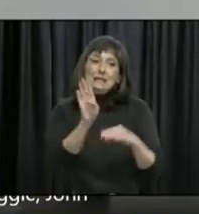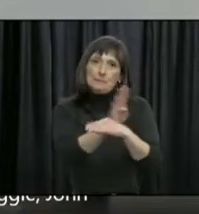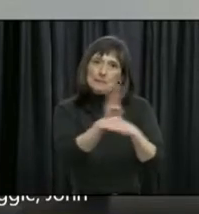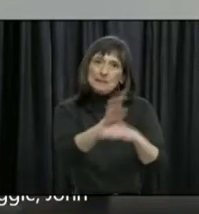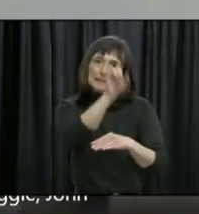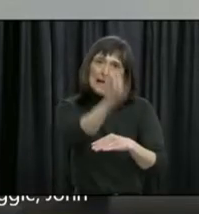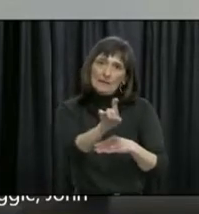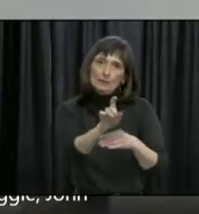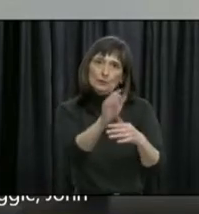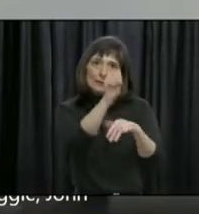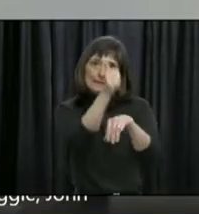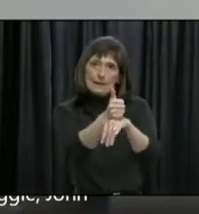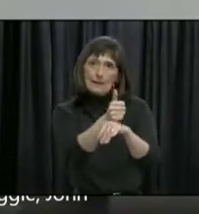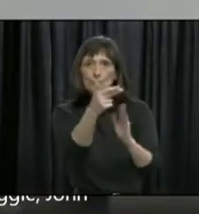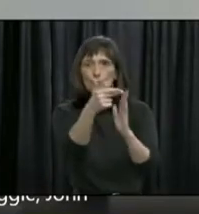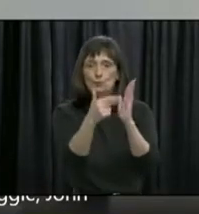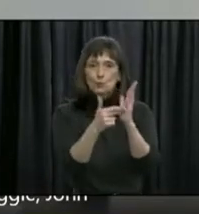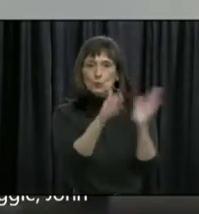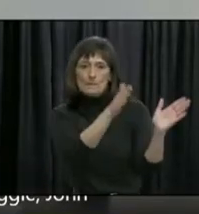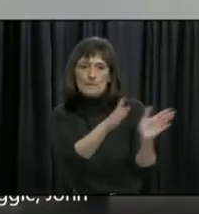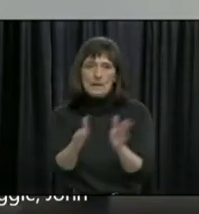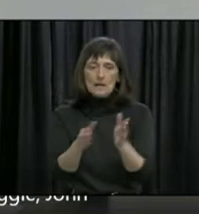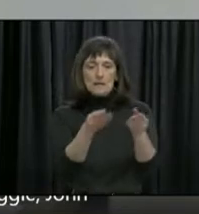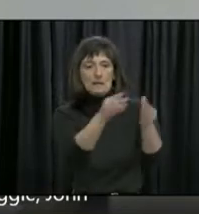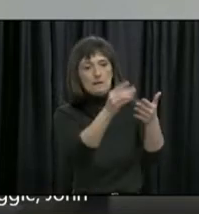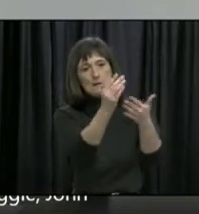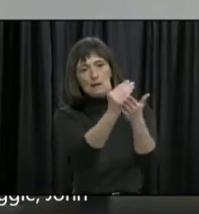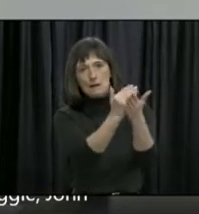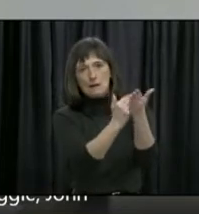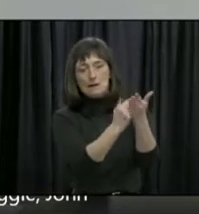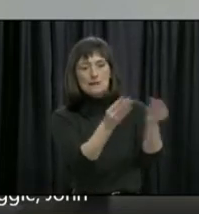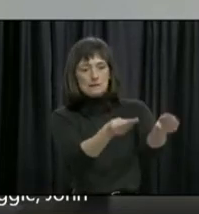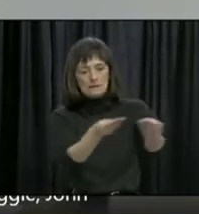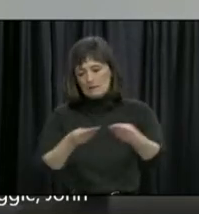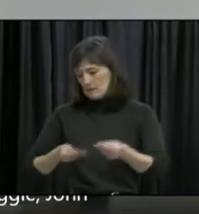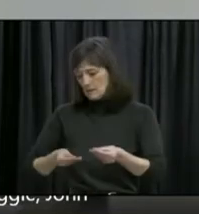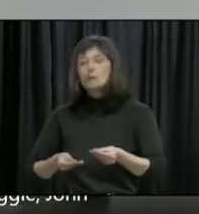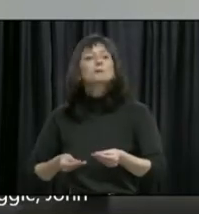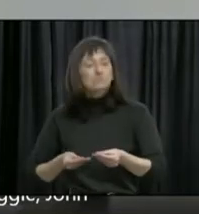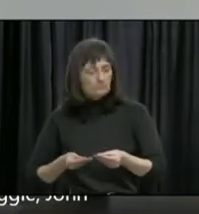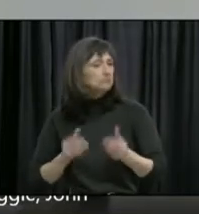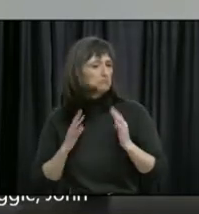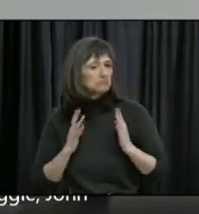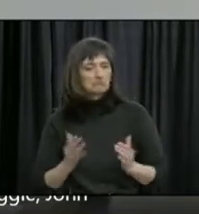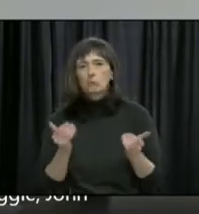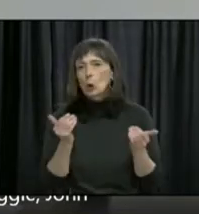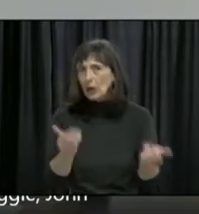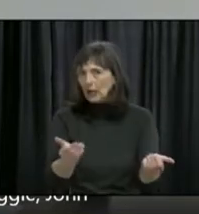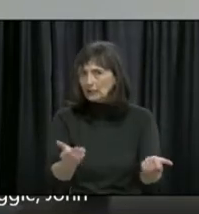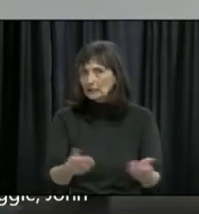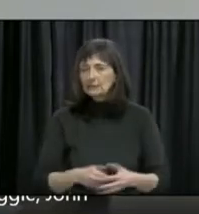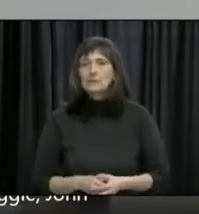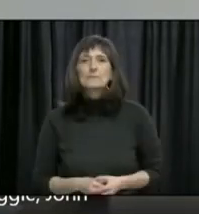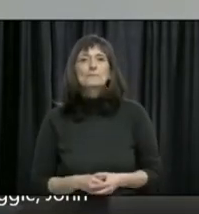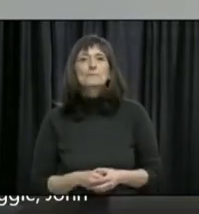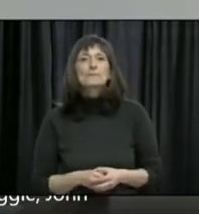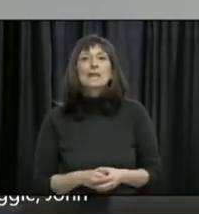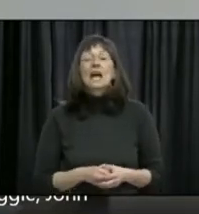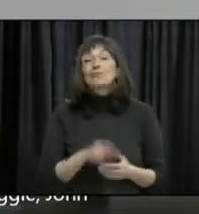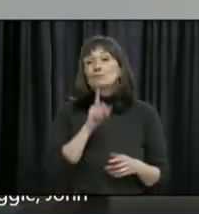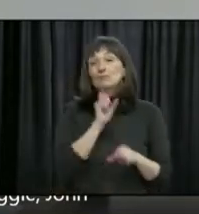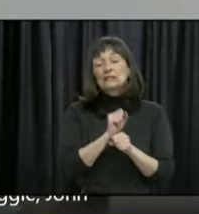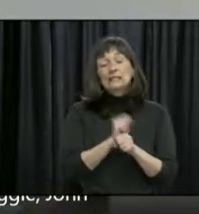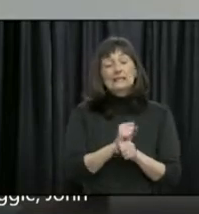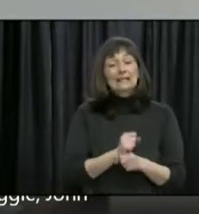that granular level of interpretation. And I'm sure at the end of the day, a third of the people will like what we do.